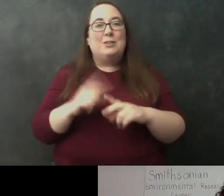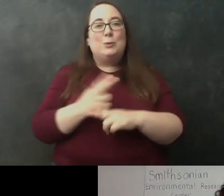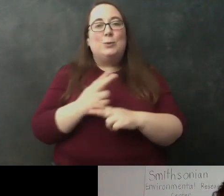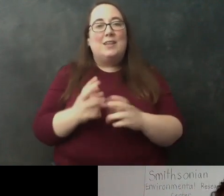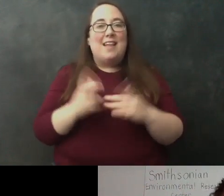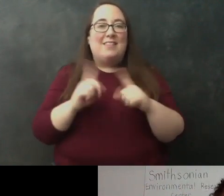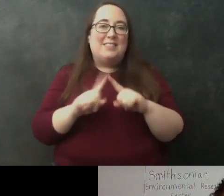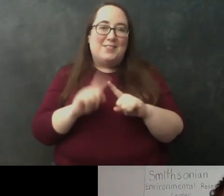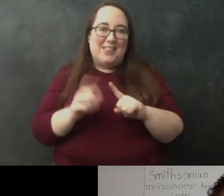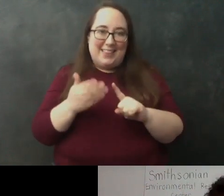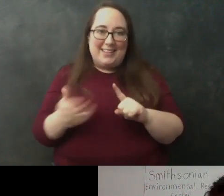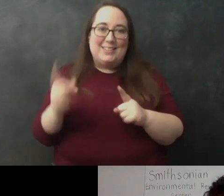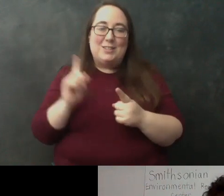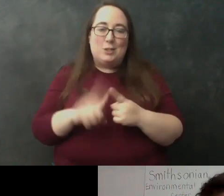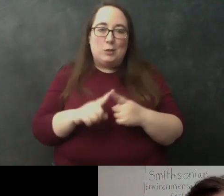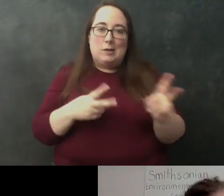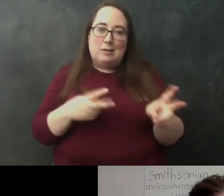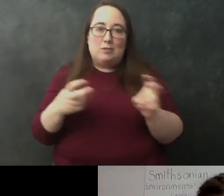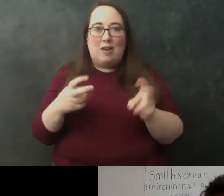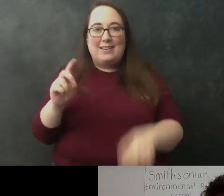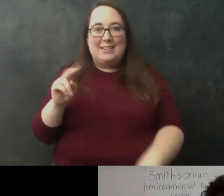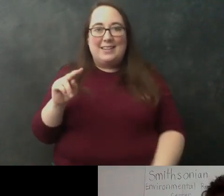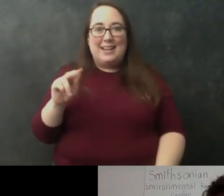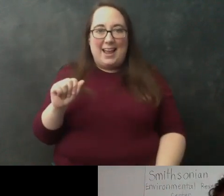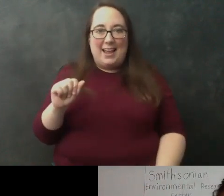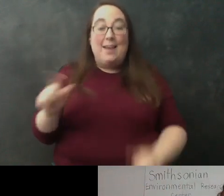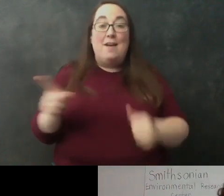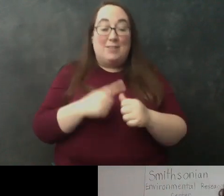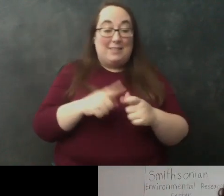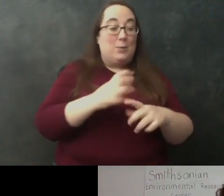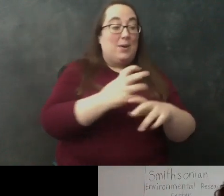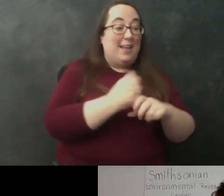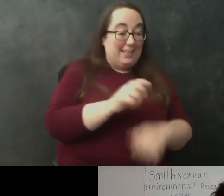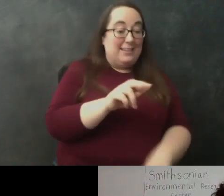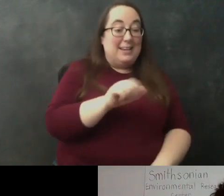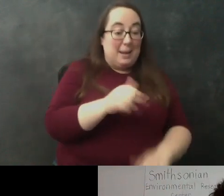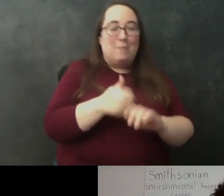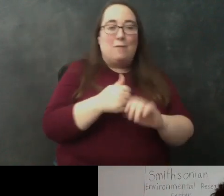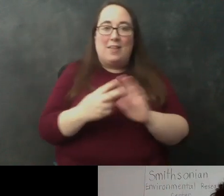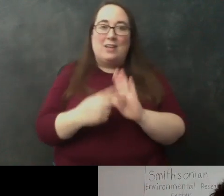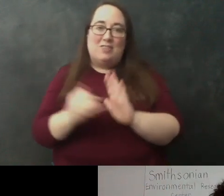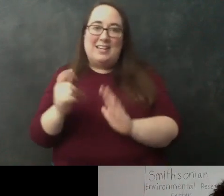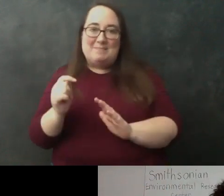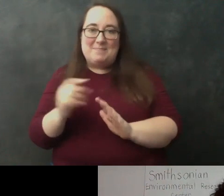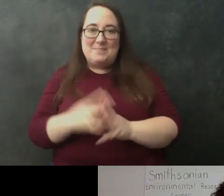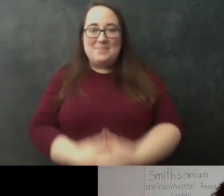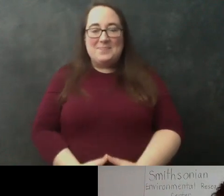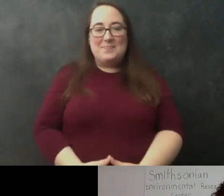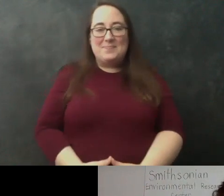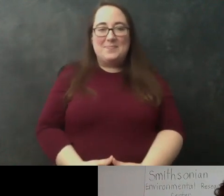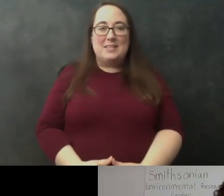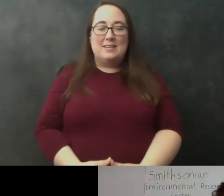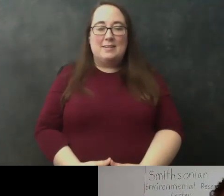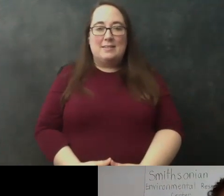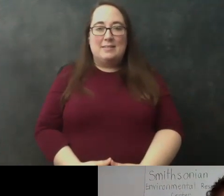of different things to extract the dna you first have to get that dna before you can actually read it so that brings us